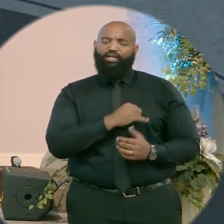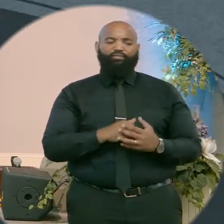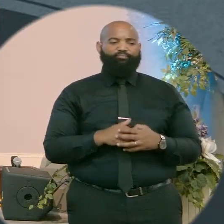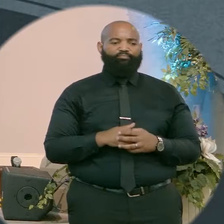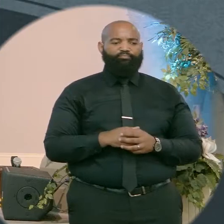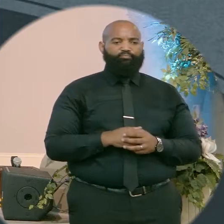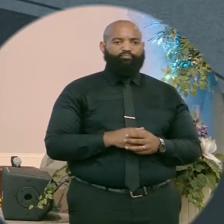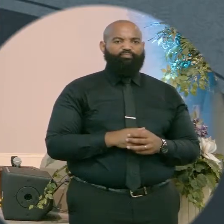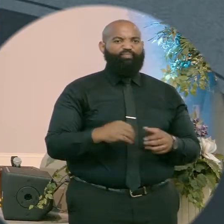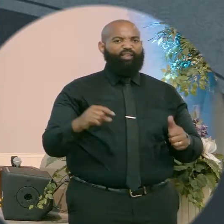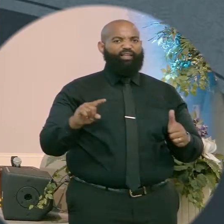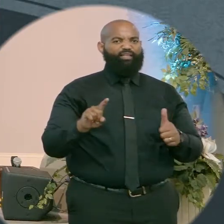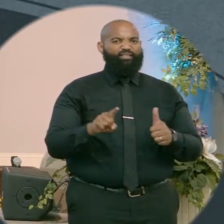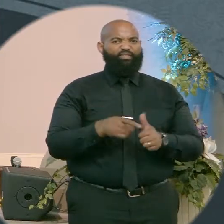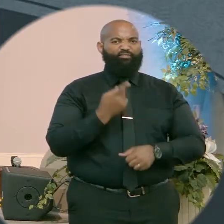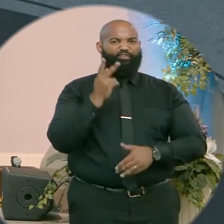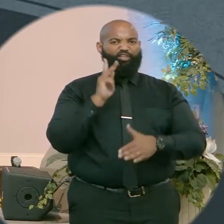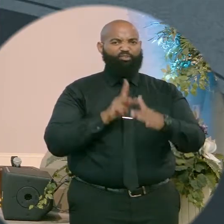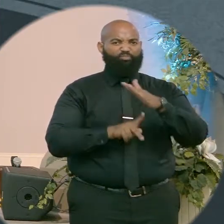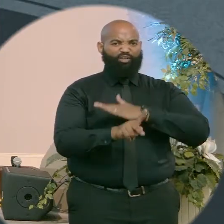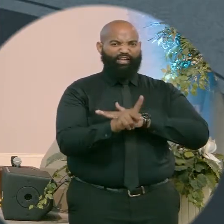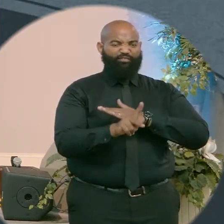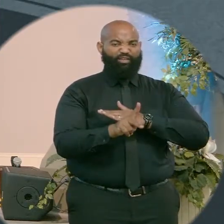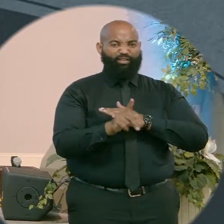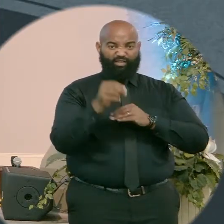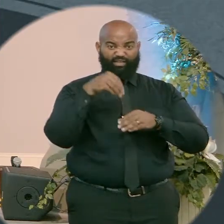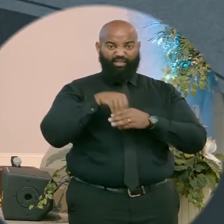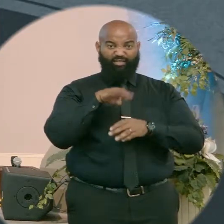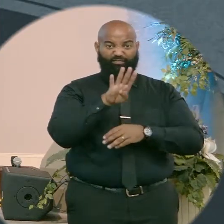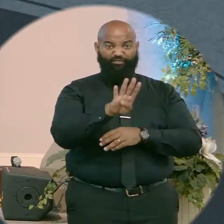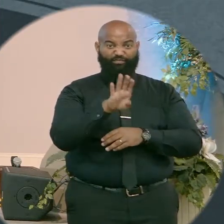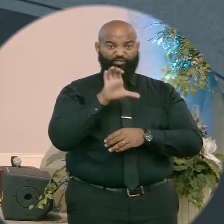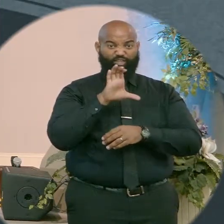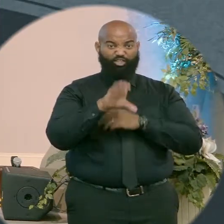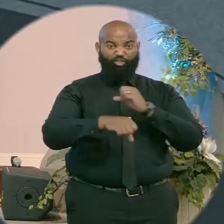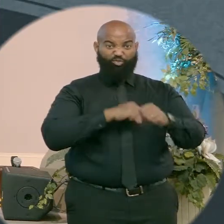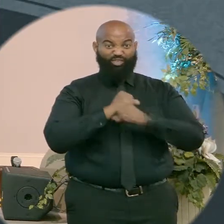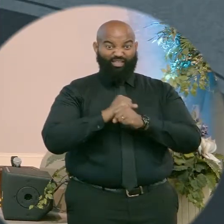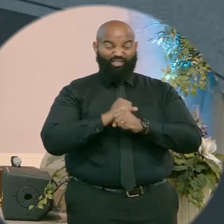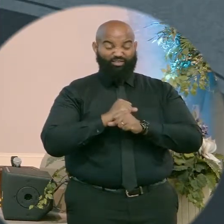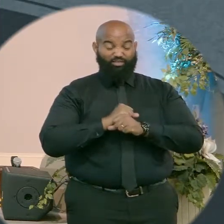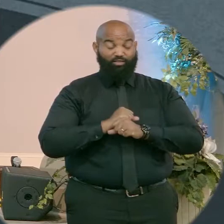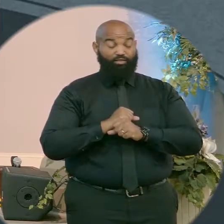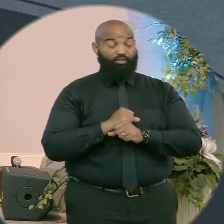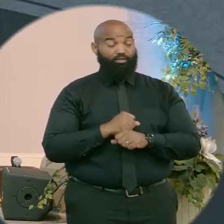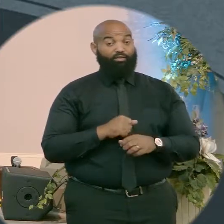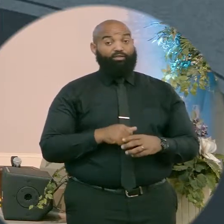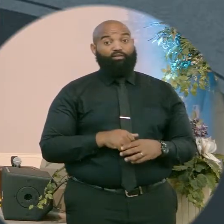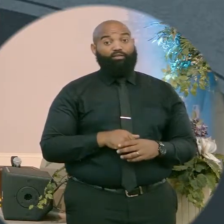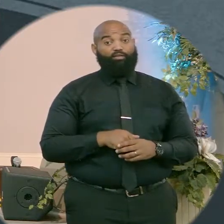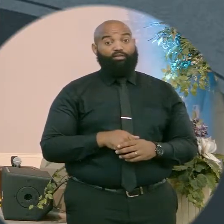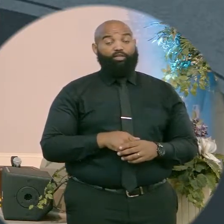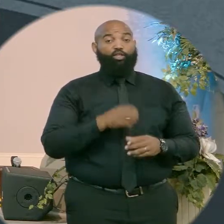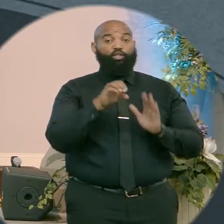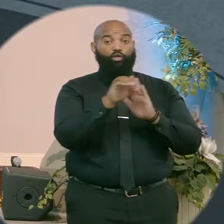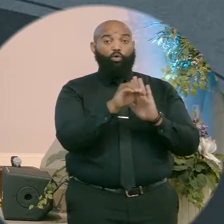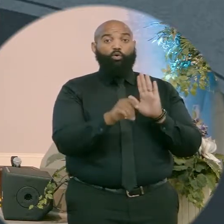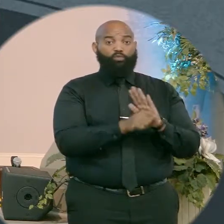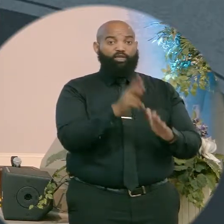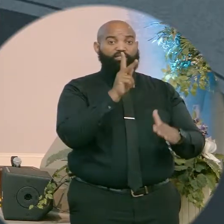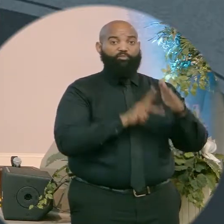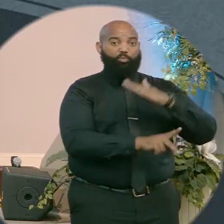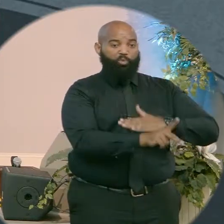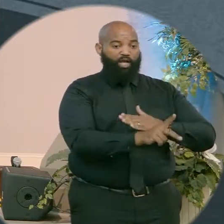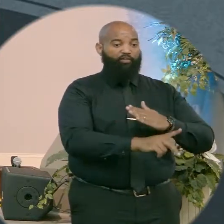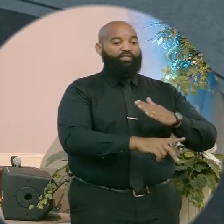first genuine prophet in 400 years. There's been silence. You have the Old Testament prophets